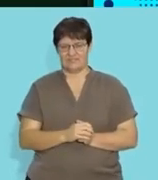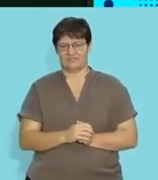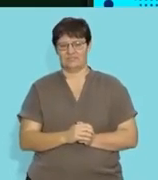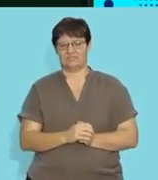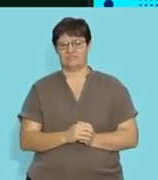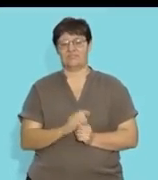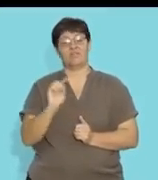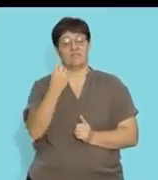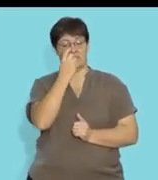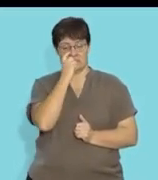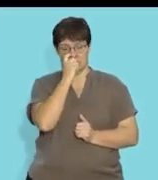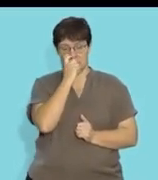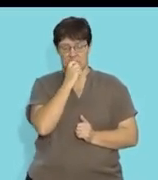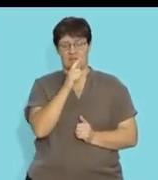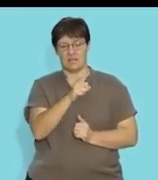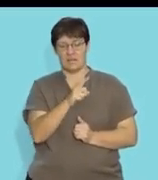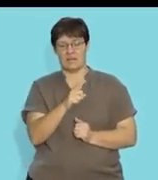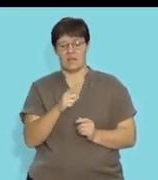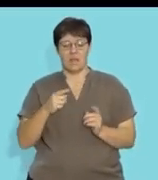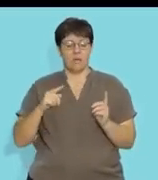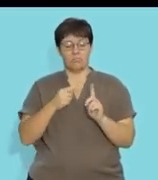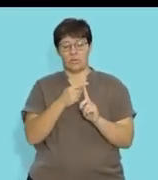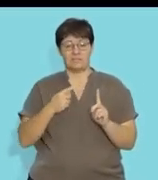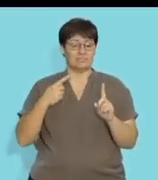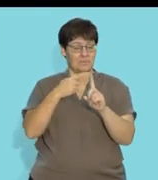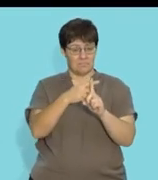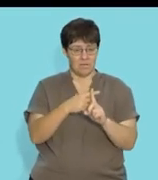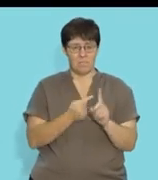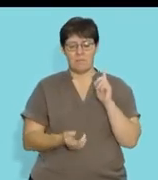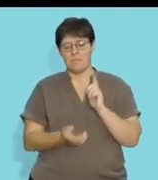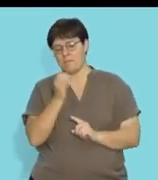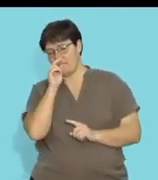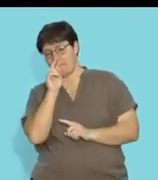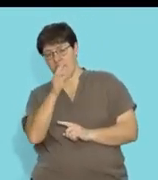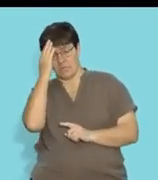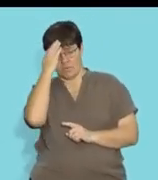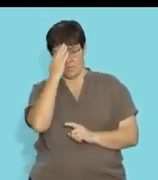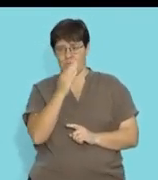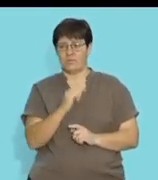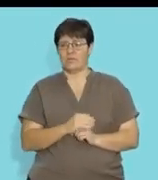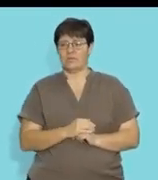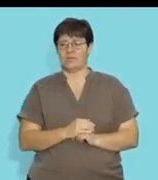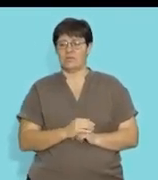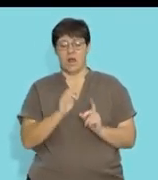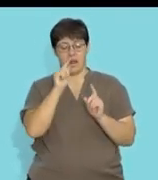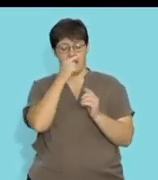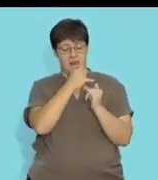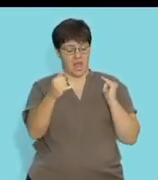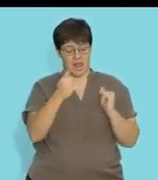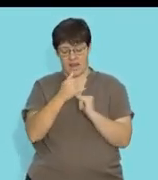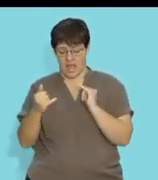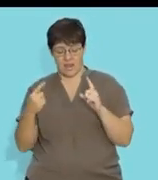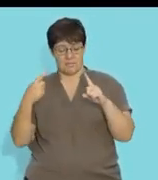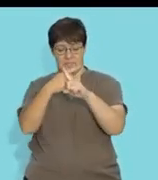Now firstly, the point of intersection, which is what we need to first know. So intersection of two lines.